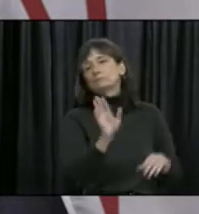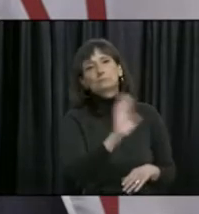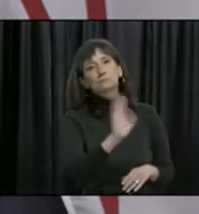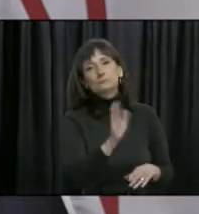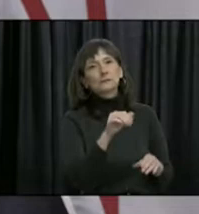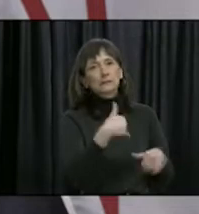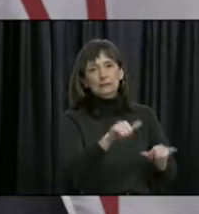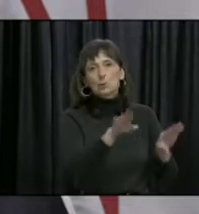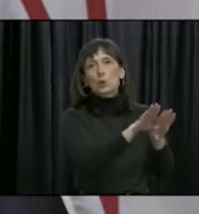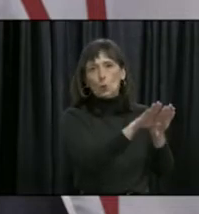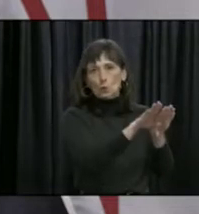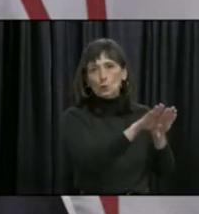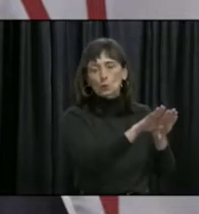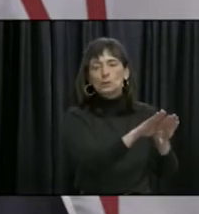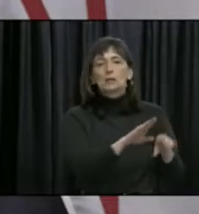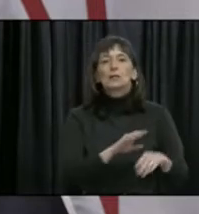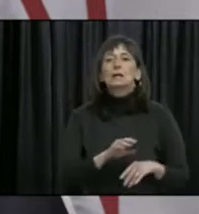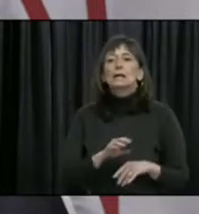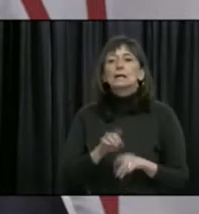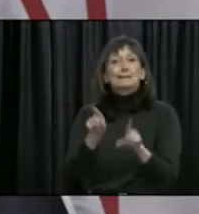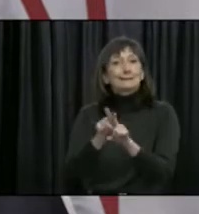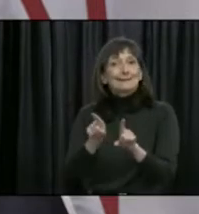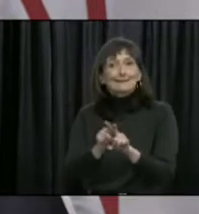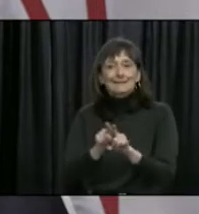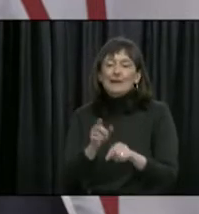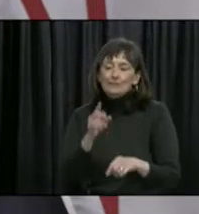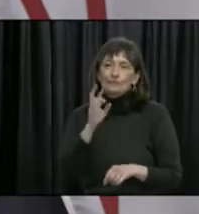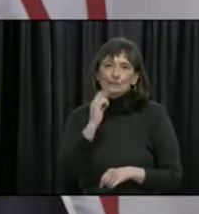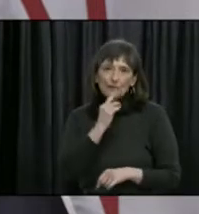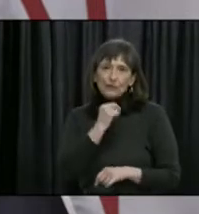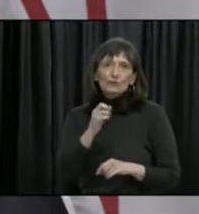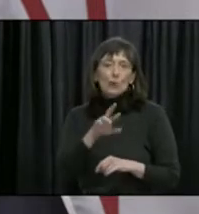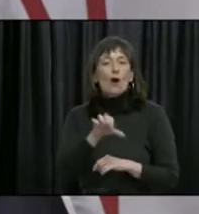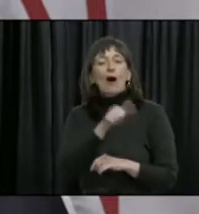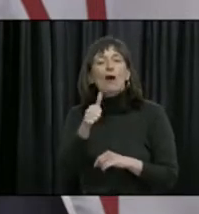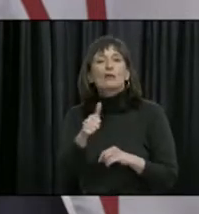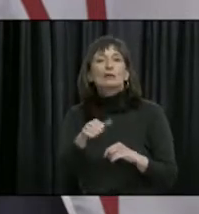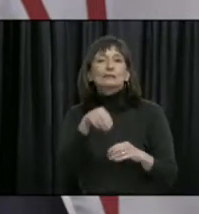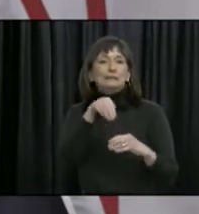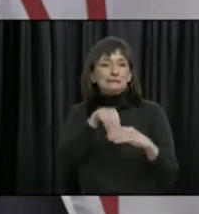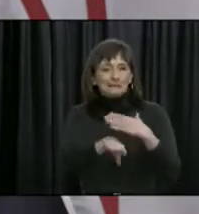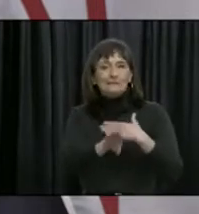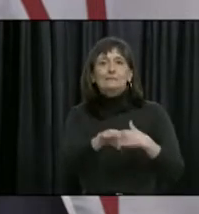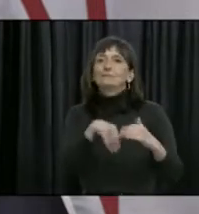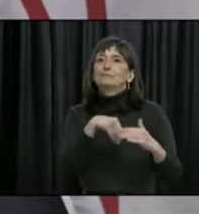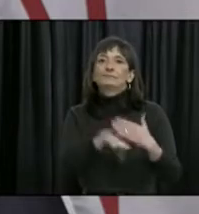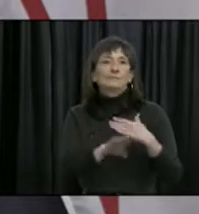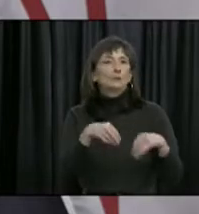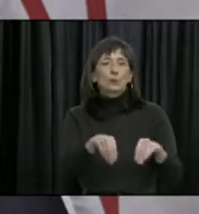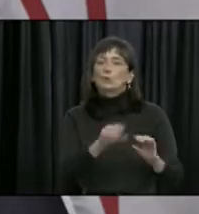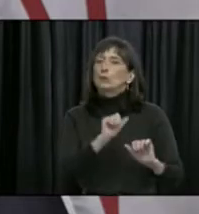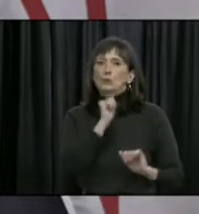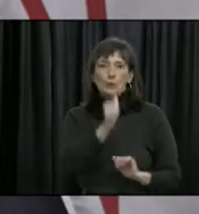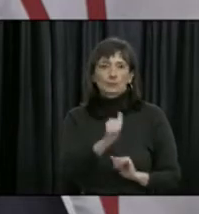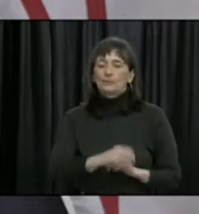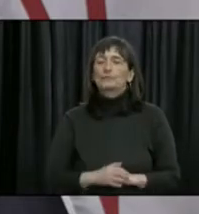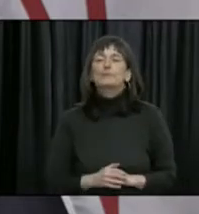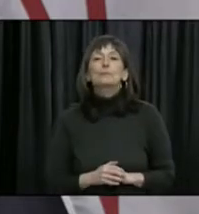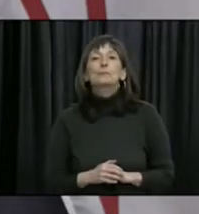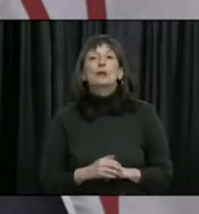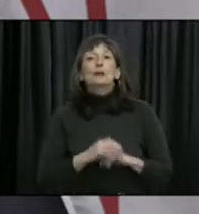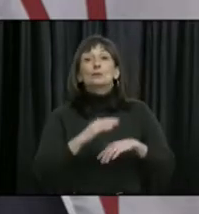does in-person dining in restaurants. For more information related to our COVID-19 alert